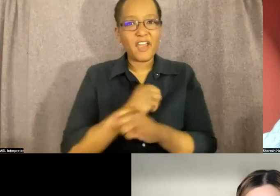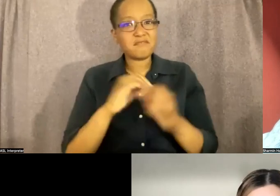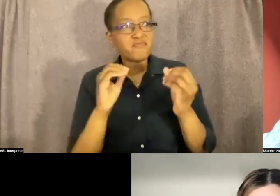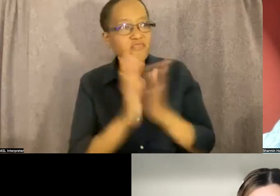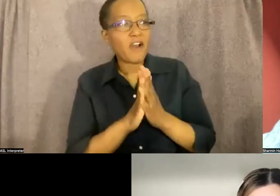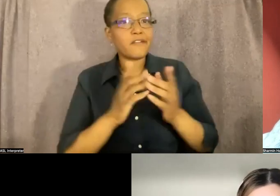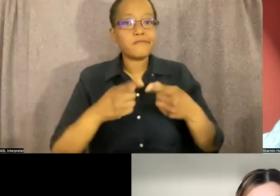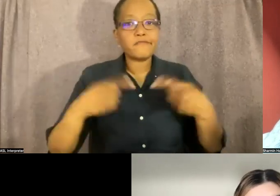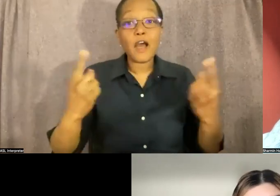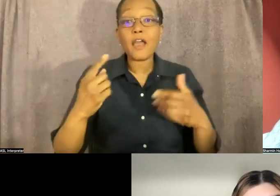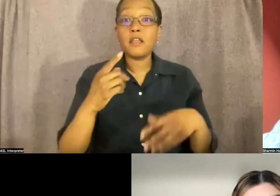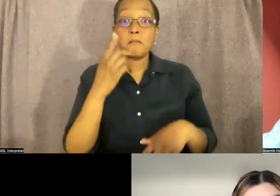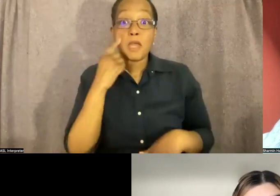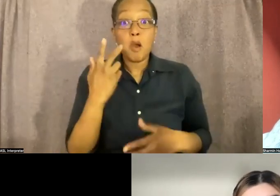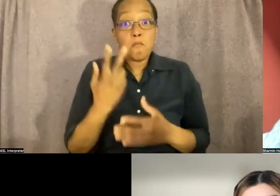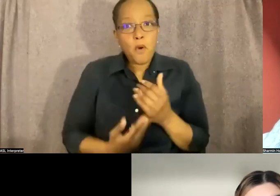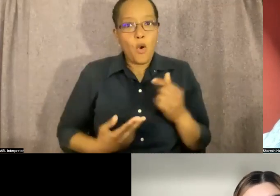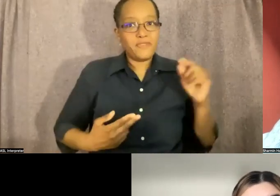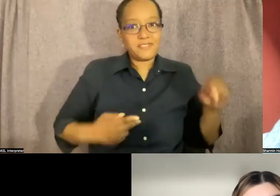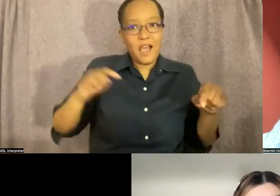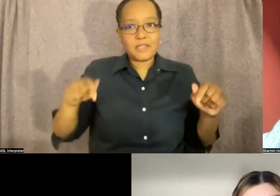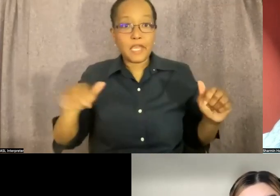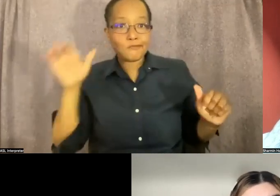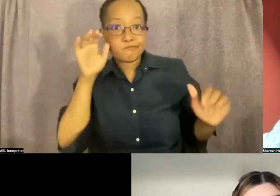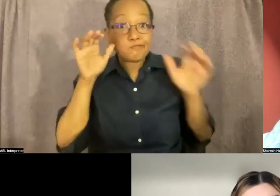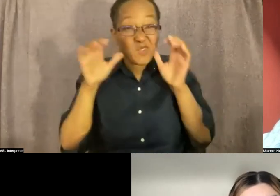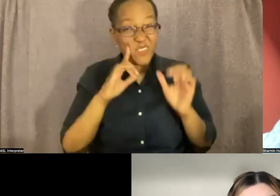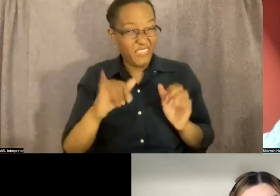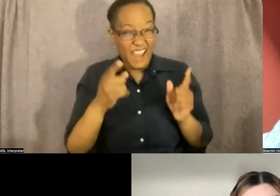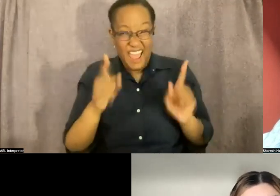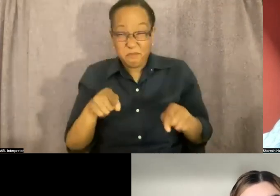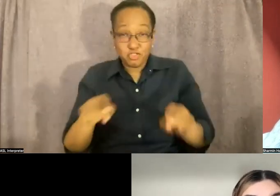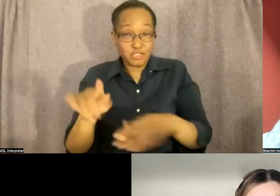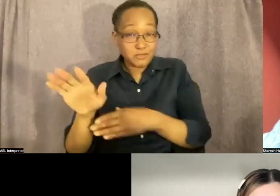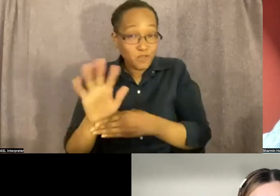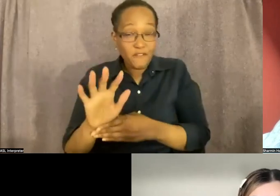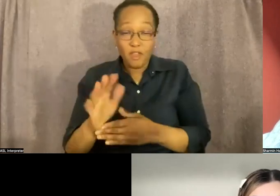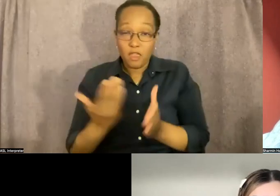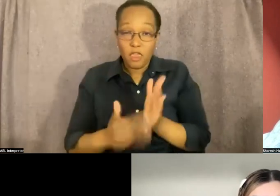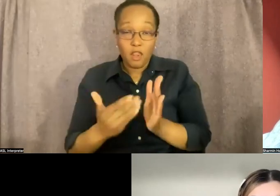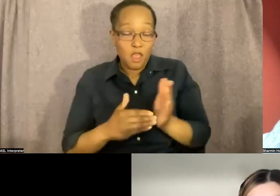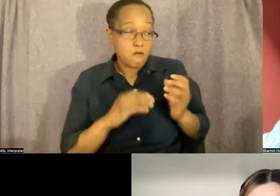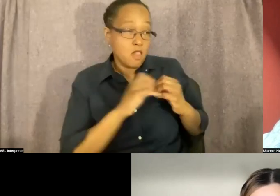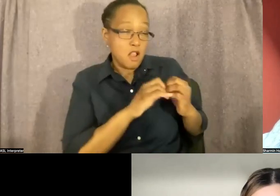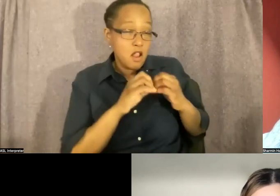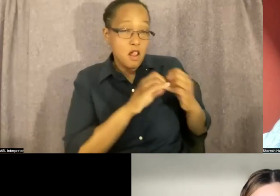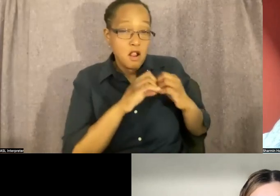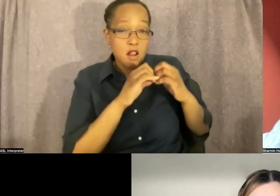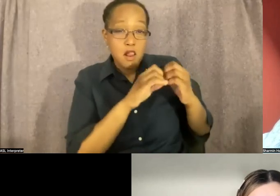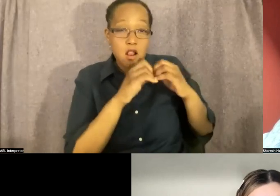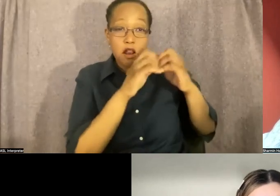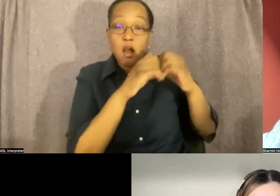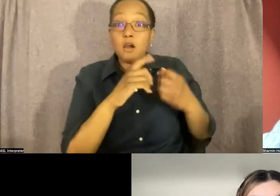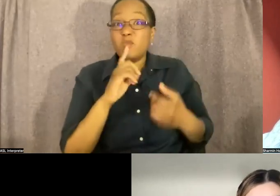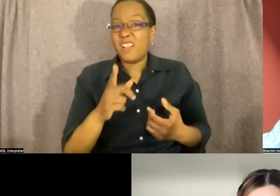that's kind of what we did throughout the film. We just kept fighting again and again. And that throughout that process, we did get closer, we